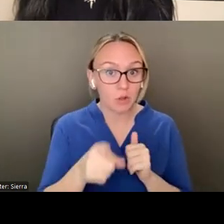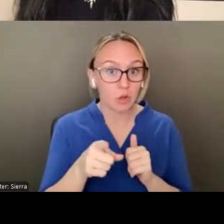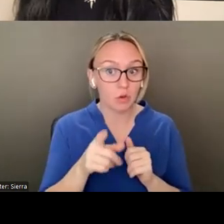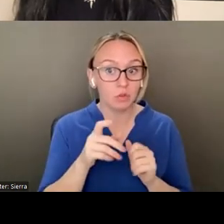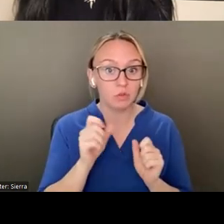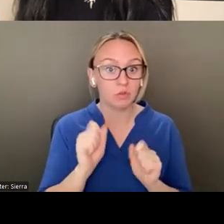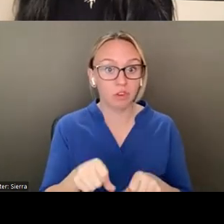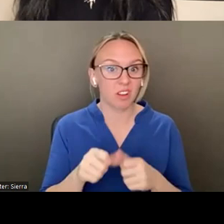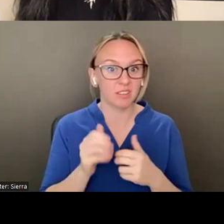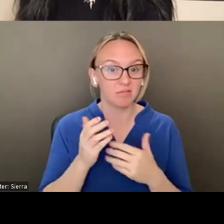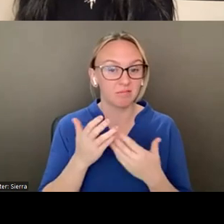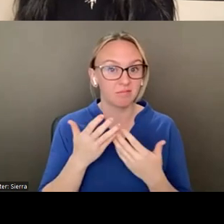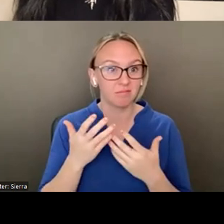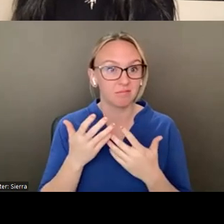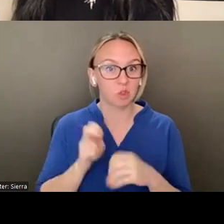some of that area.